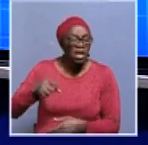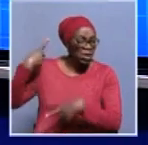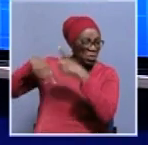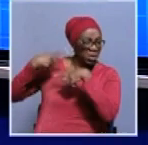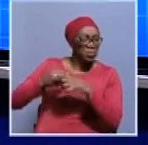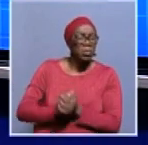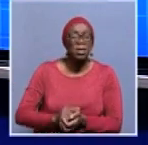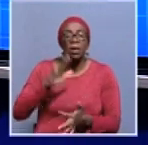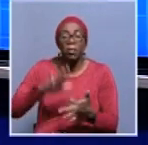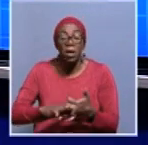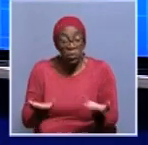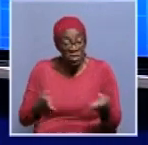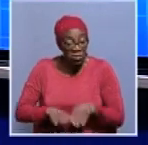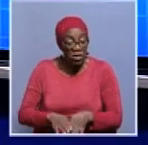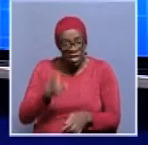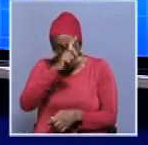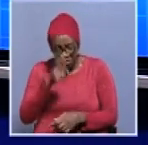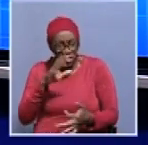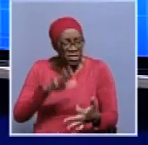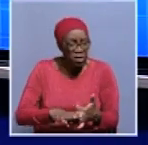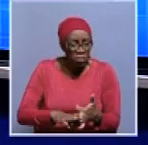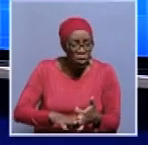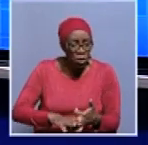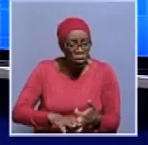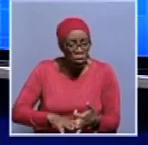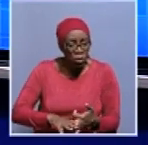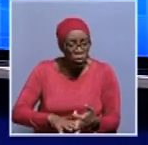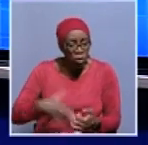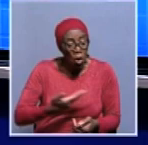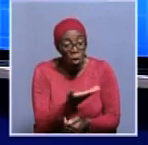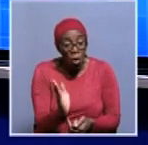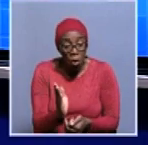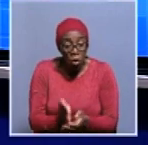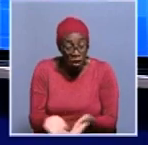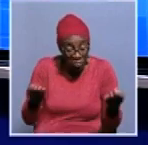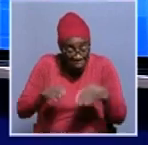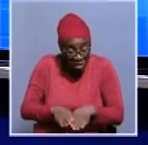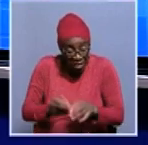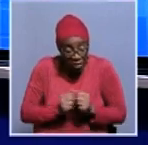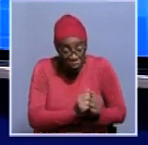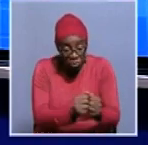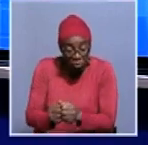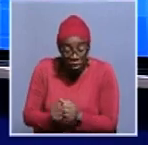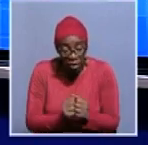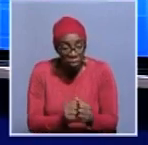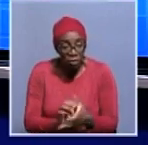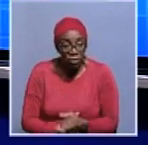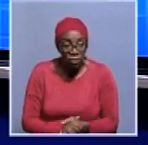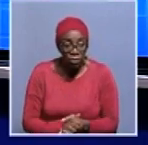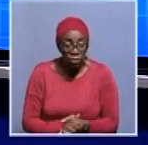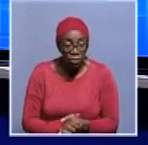that for me the question was around a mass burial not necessarily a mass grave yes